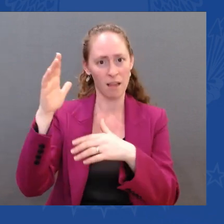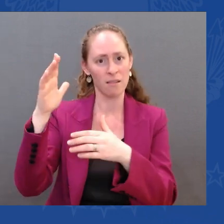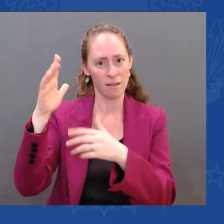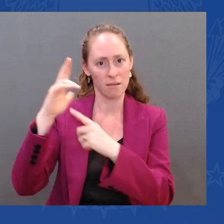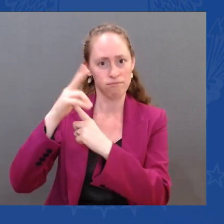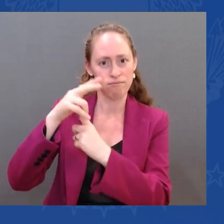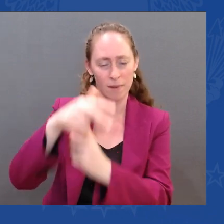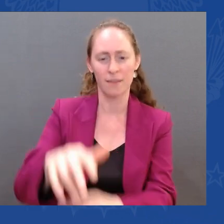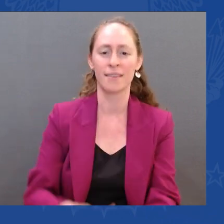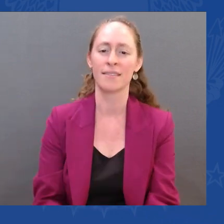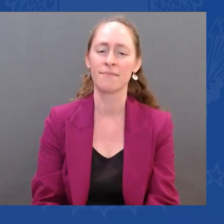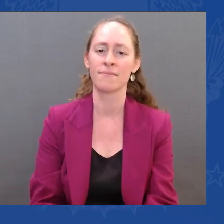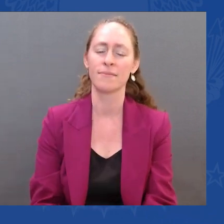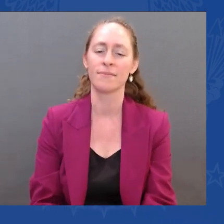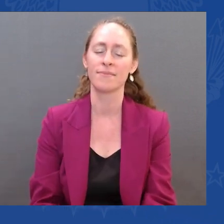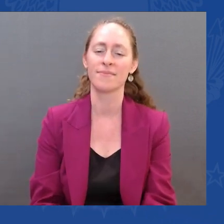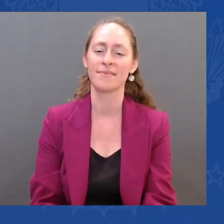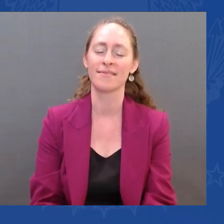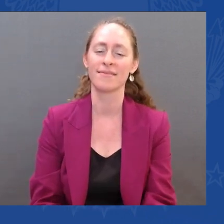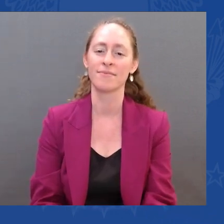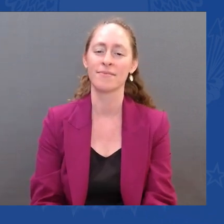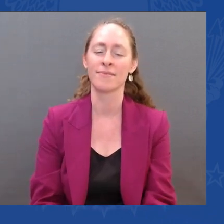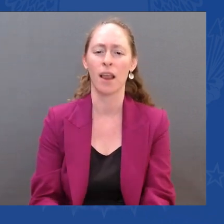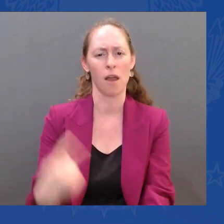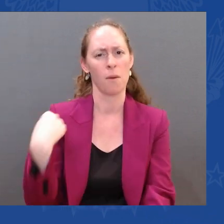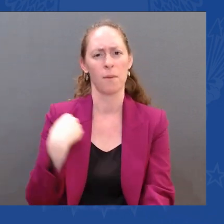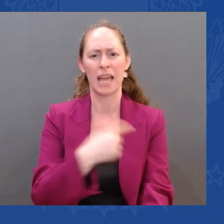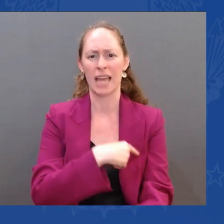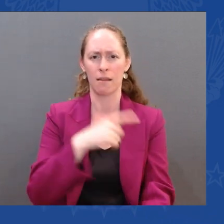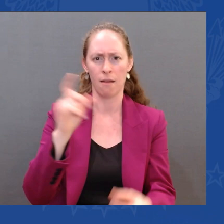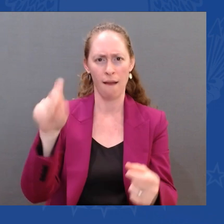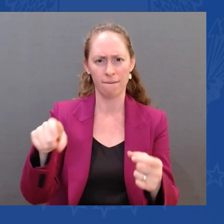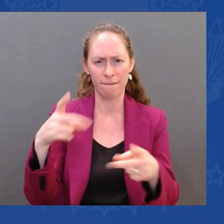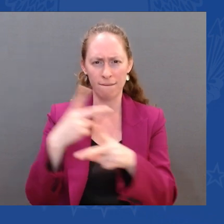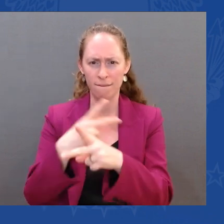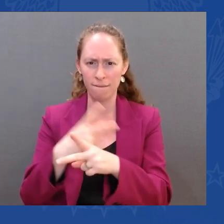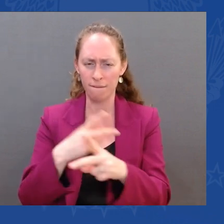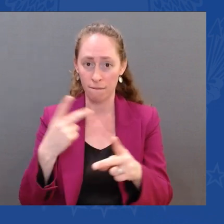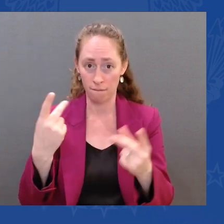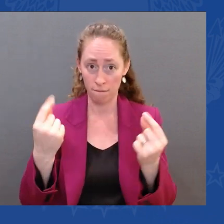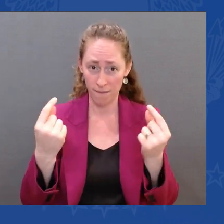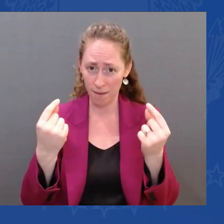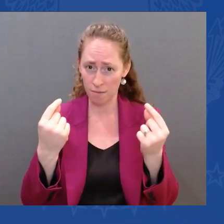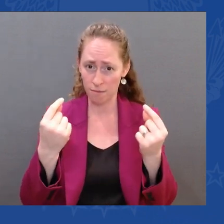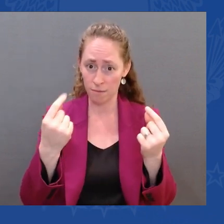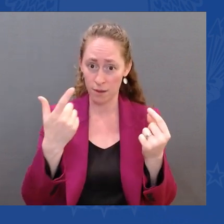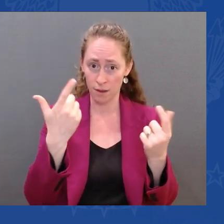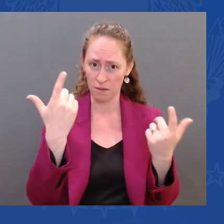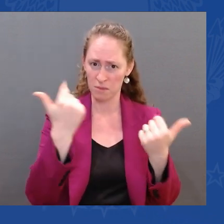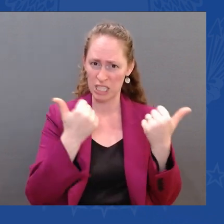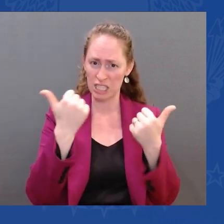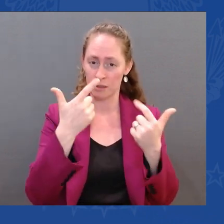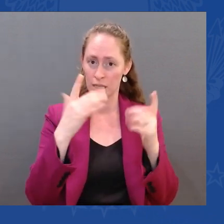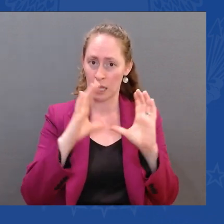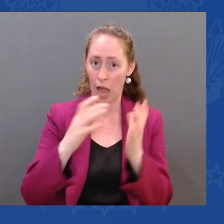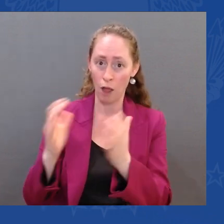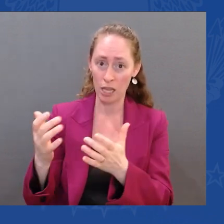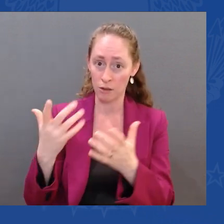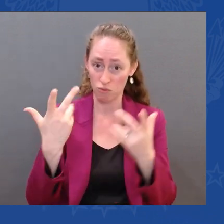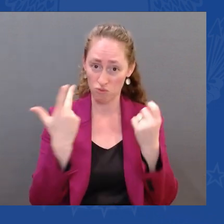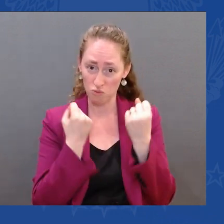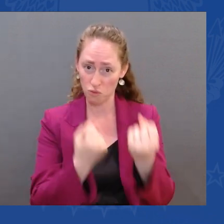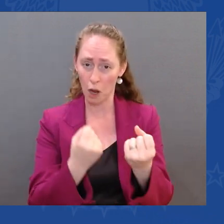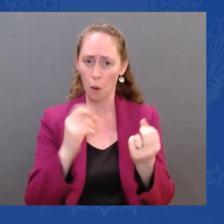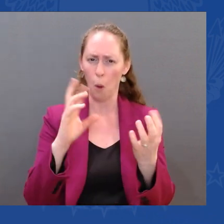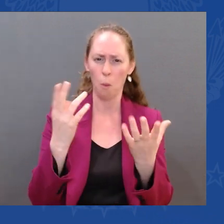their strength, what they're likely to be, and keep Americans safe. But it's not going to — this